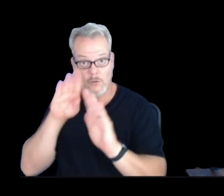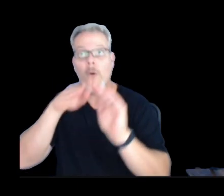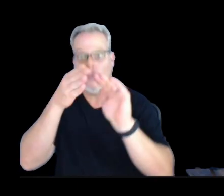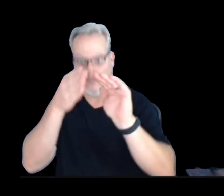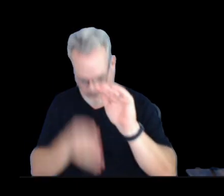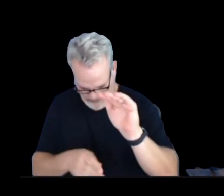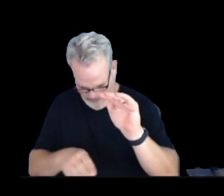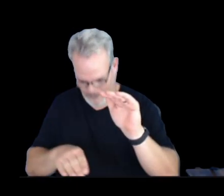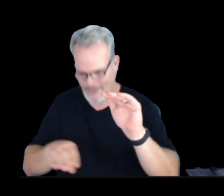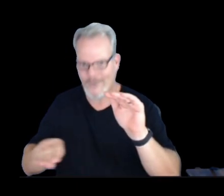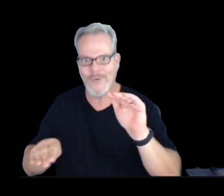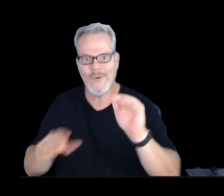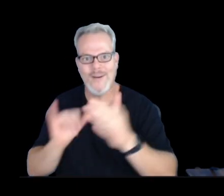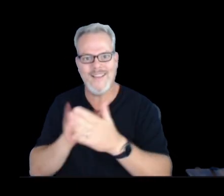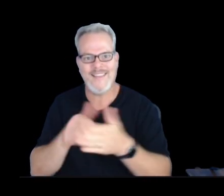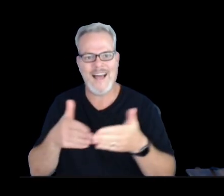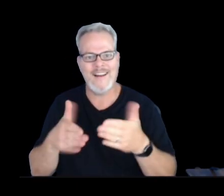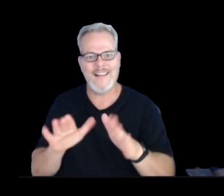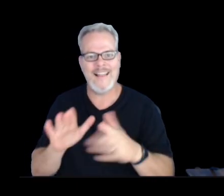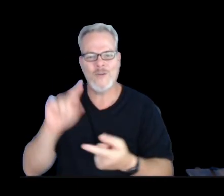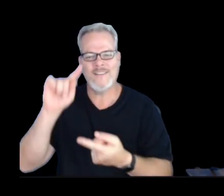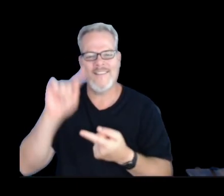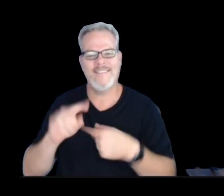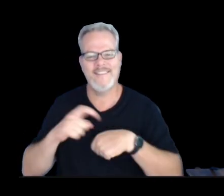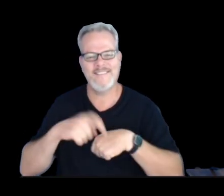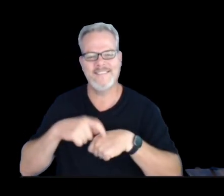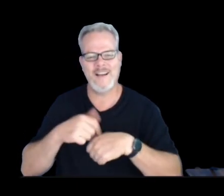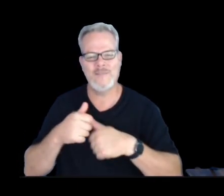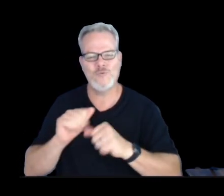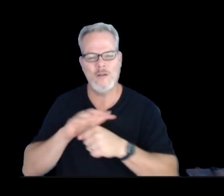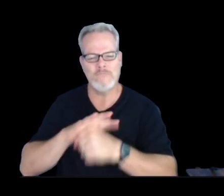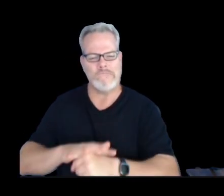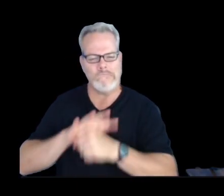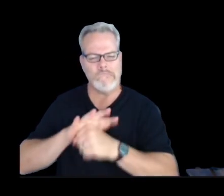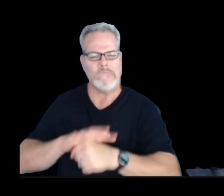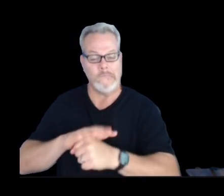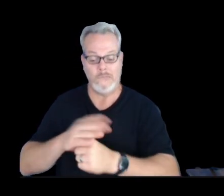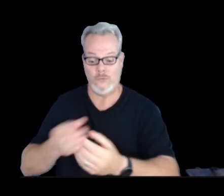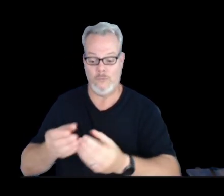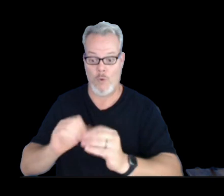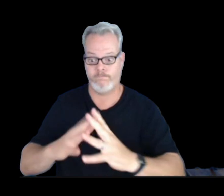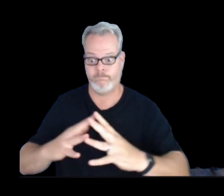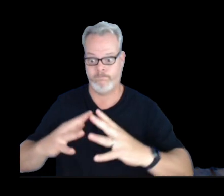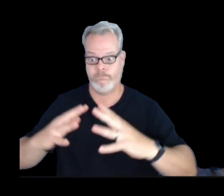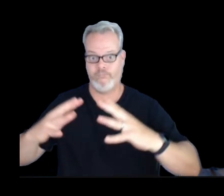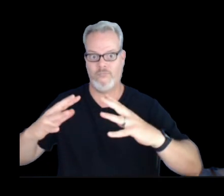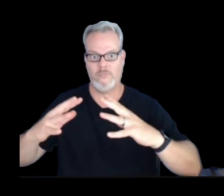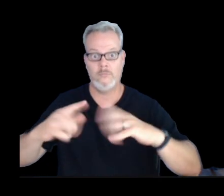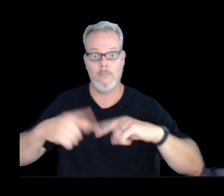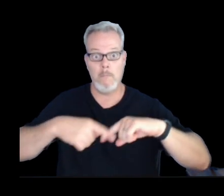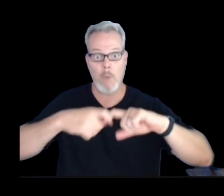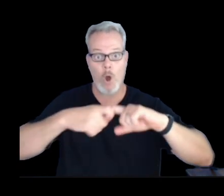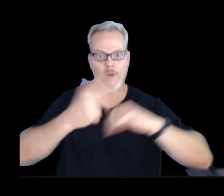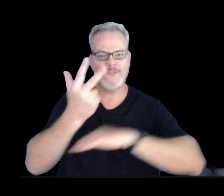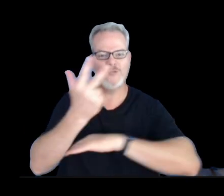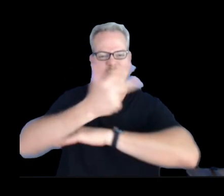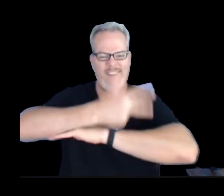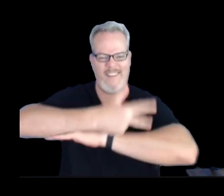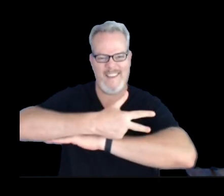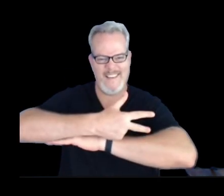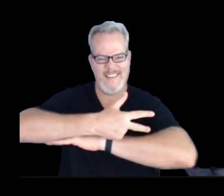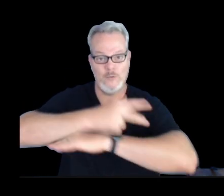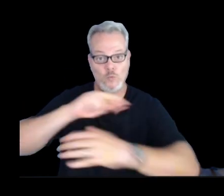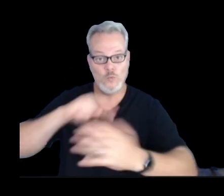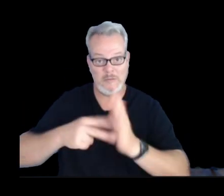us less time to repressurize for episode 20, giving us only a three-day pause, and leading to this shorter than